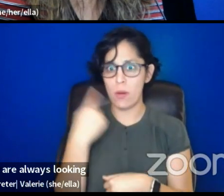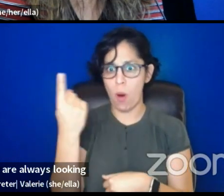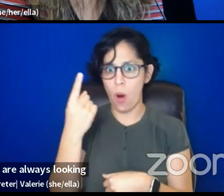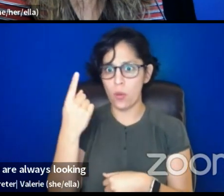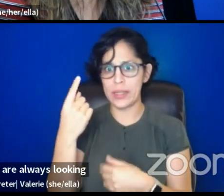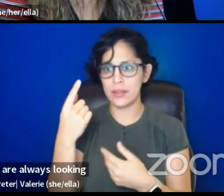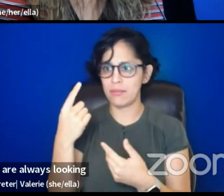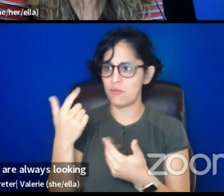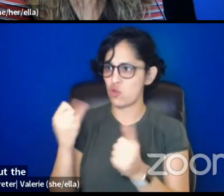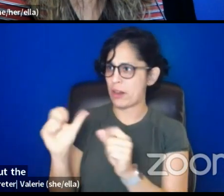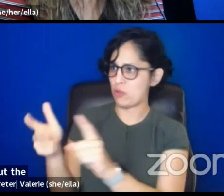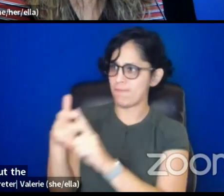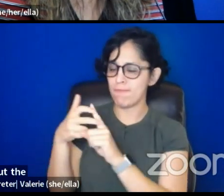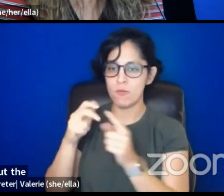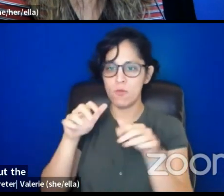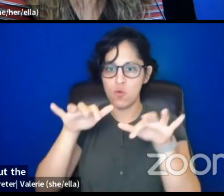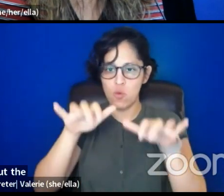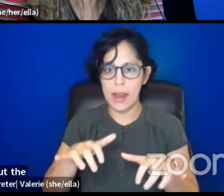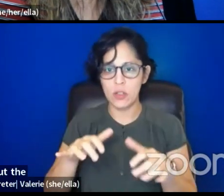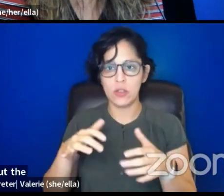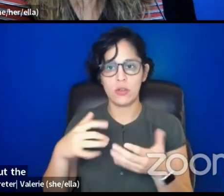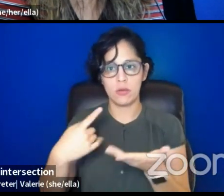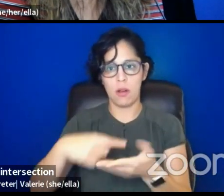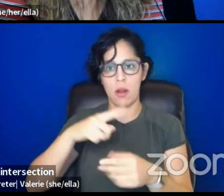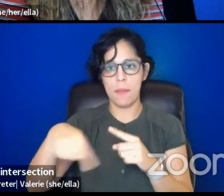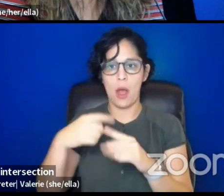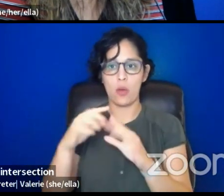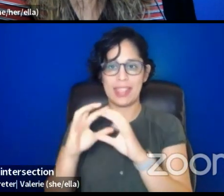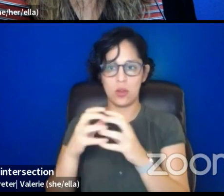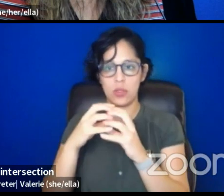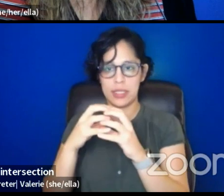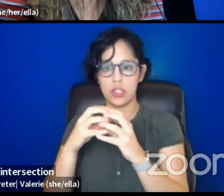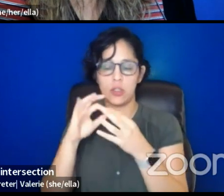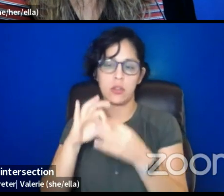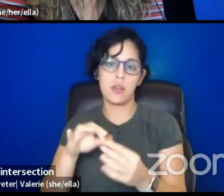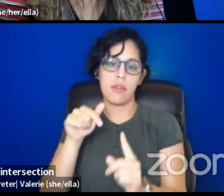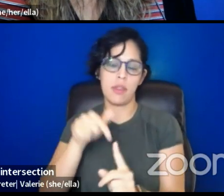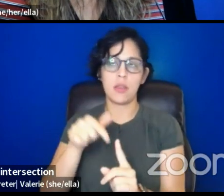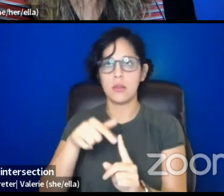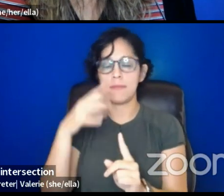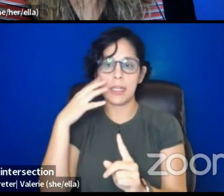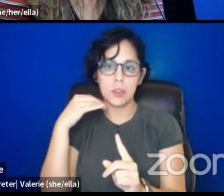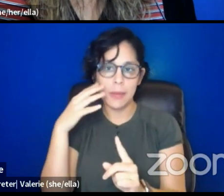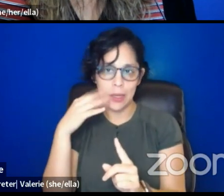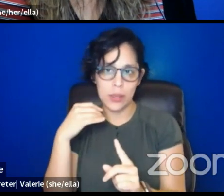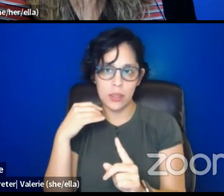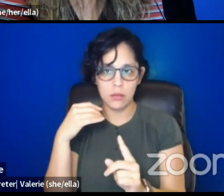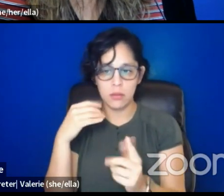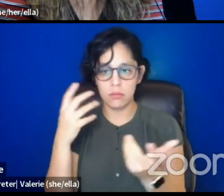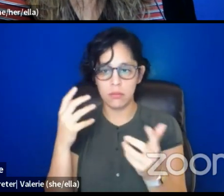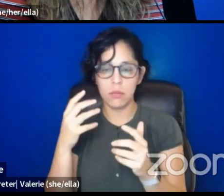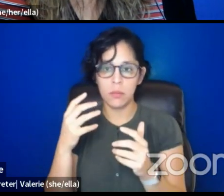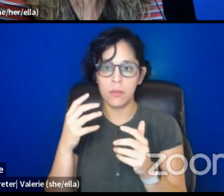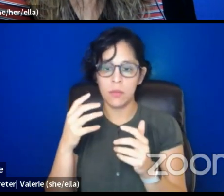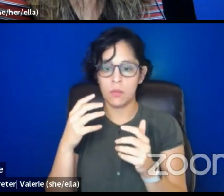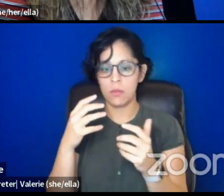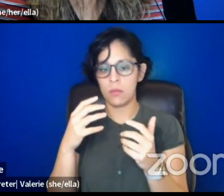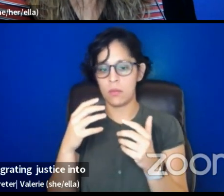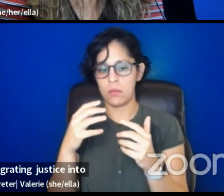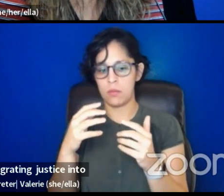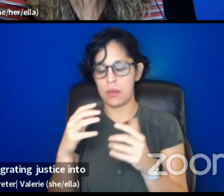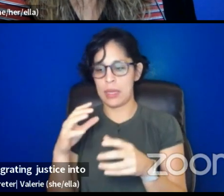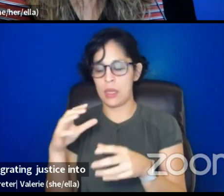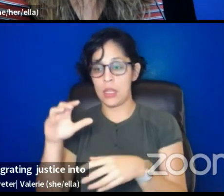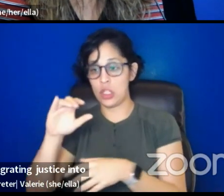write about the intersection of this reality of, of the impact that integrating justice into